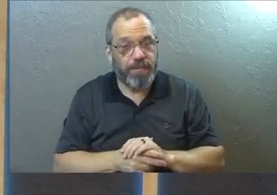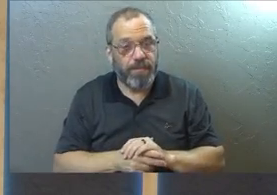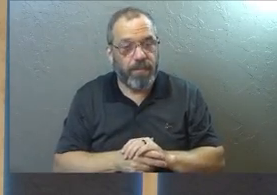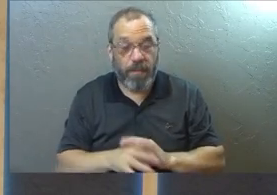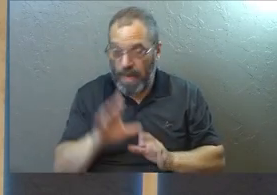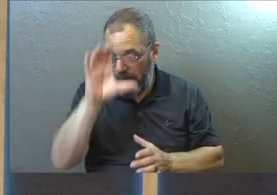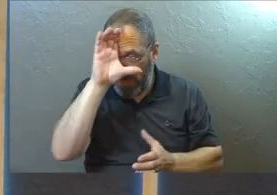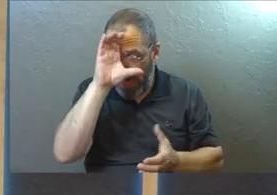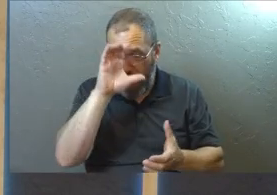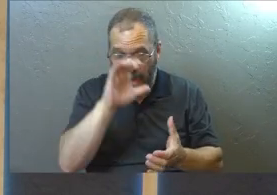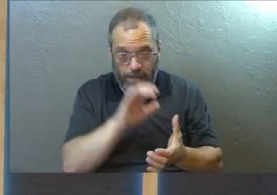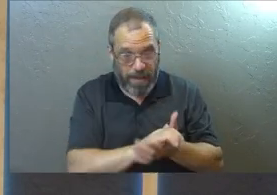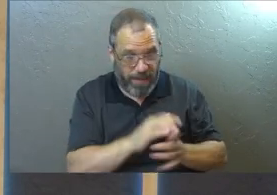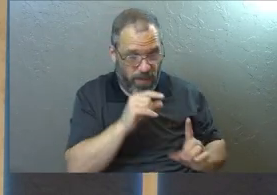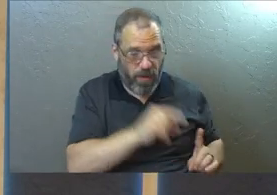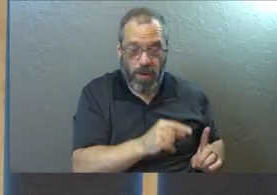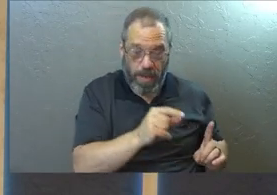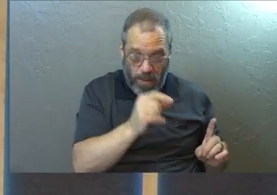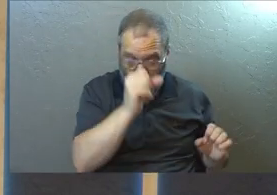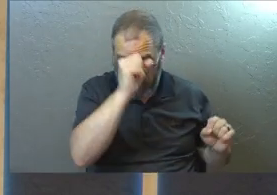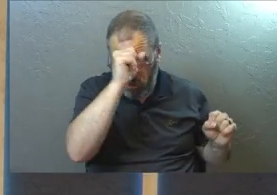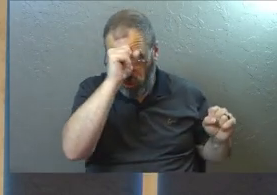And I believe it was a shock to her.